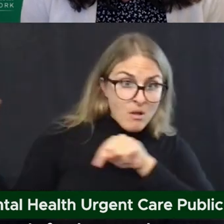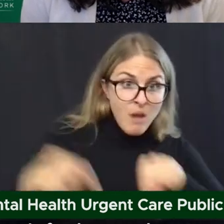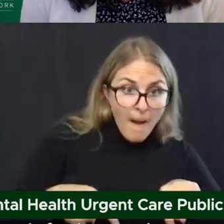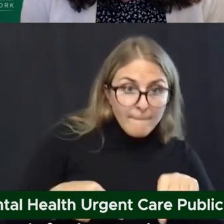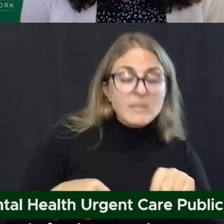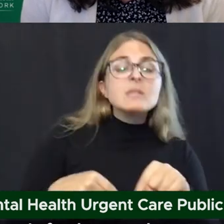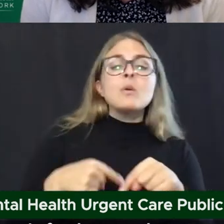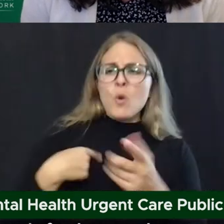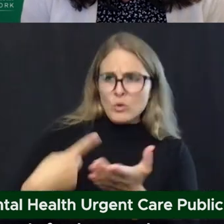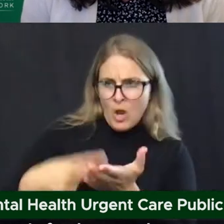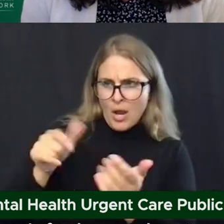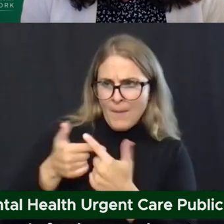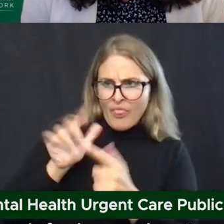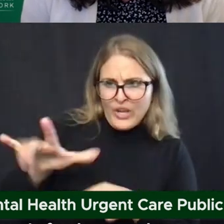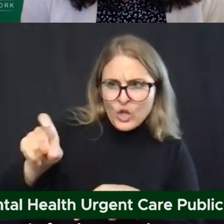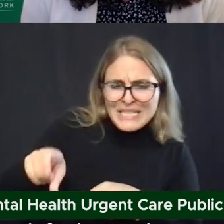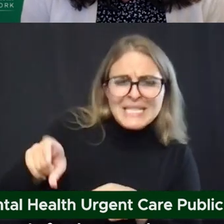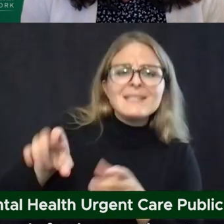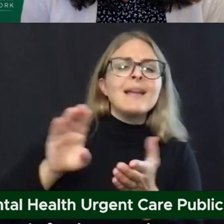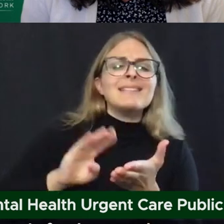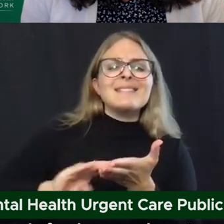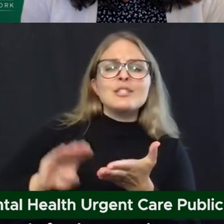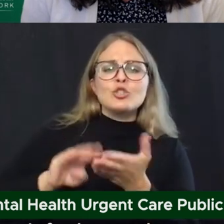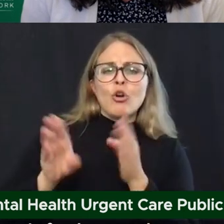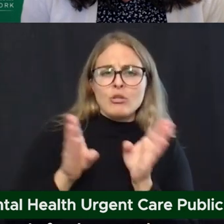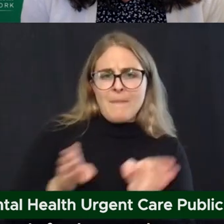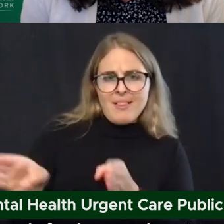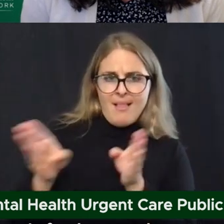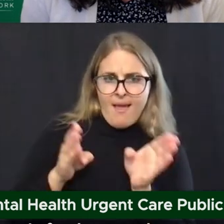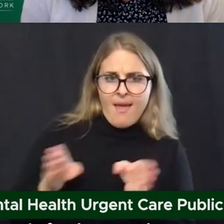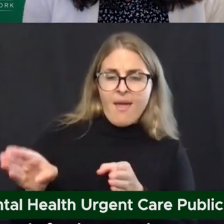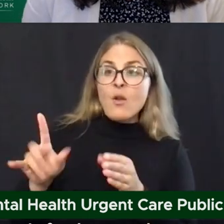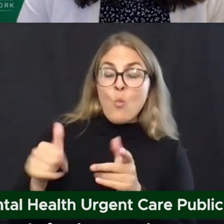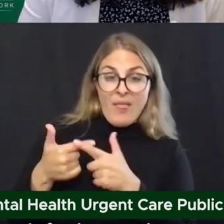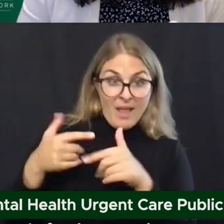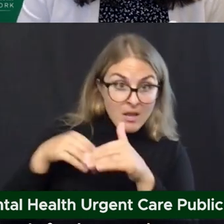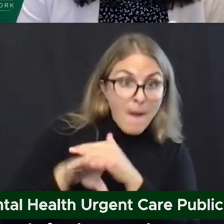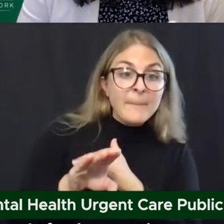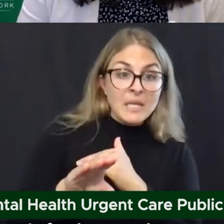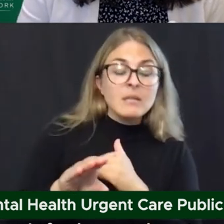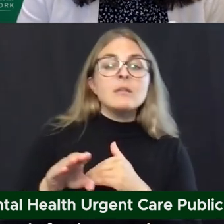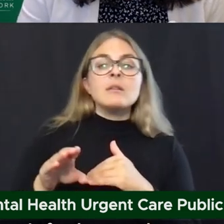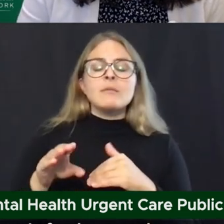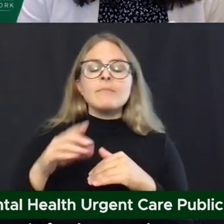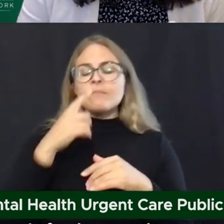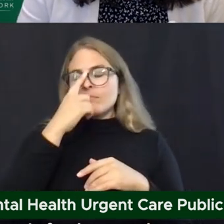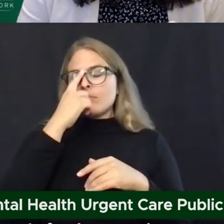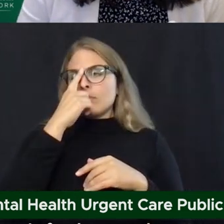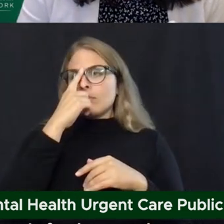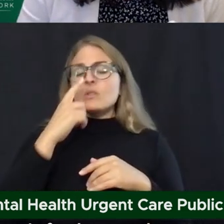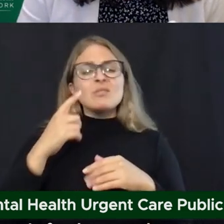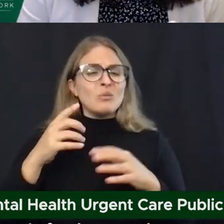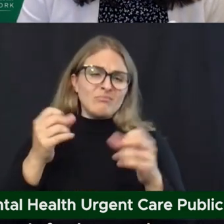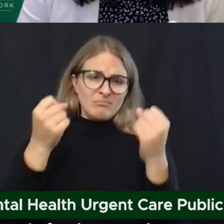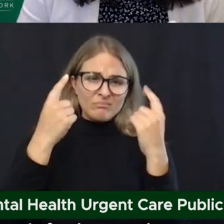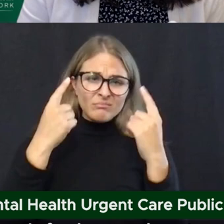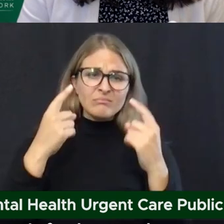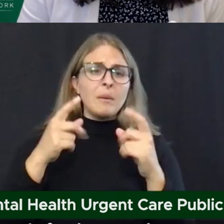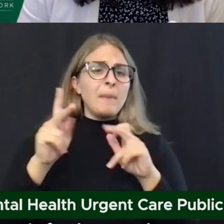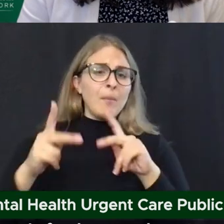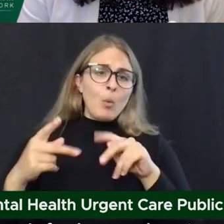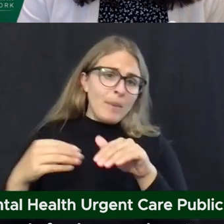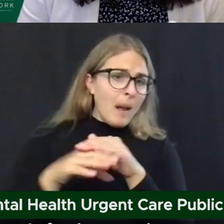and discharge planning right from that moment of entry. So throughout the course of the day, people will be coming and going from the program,